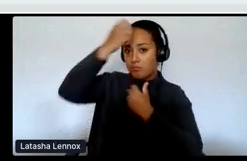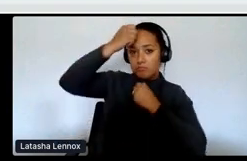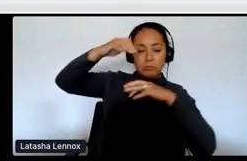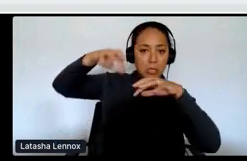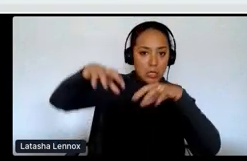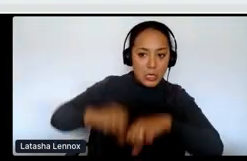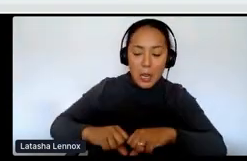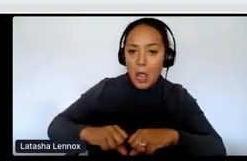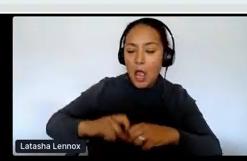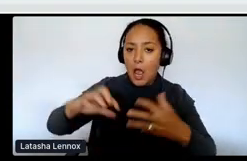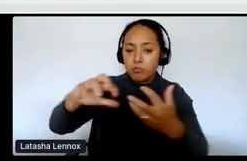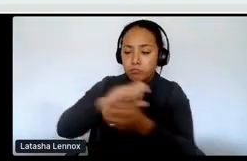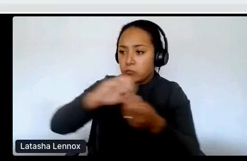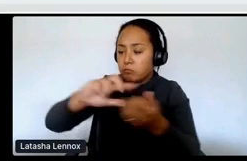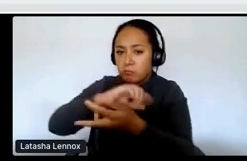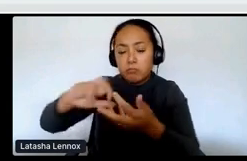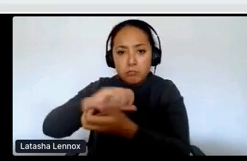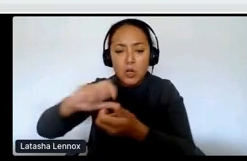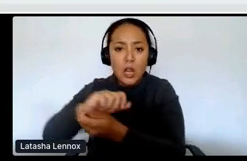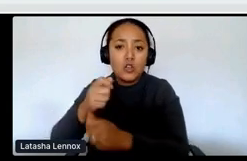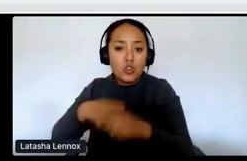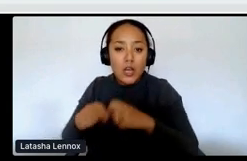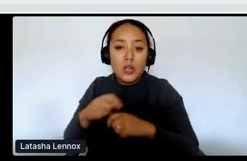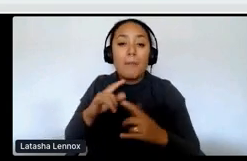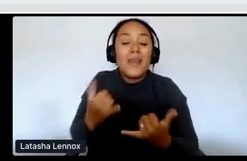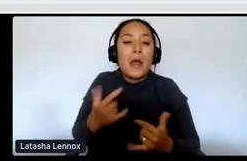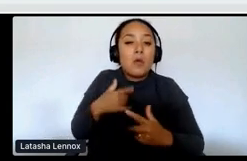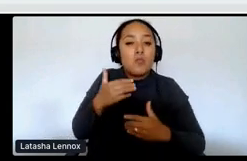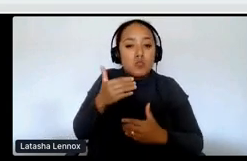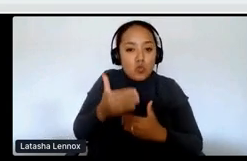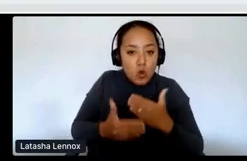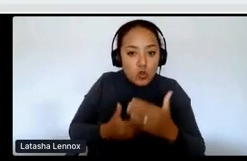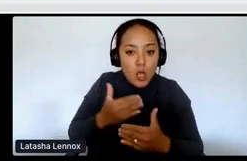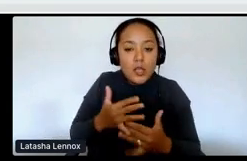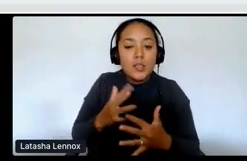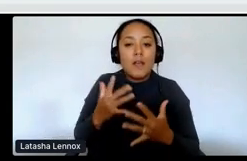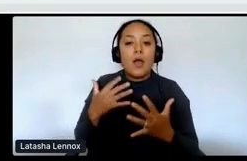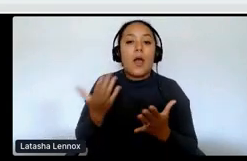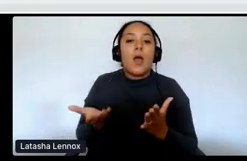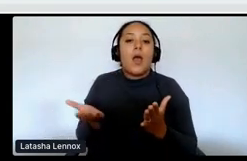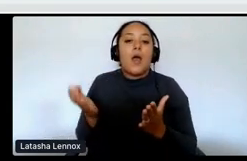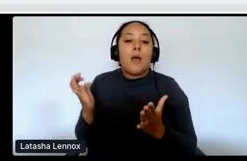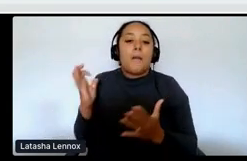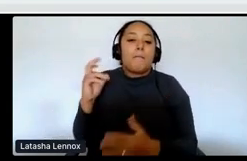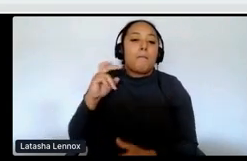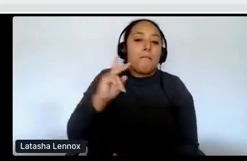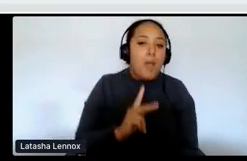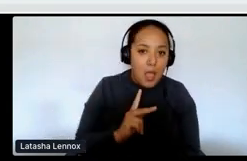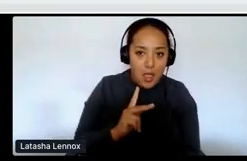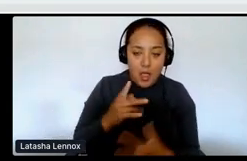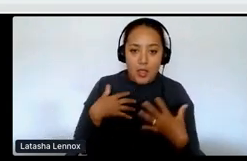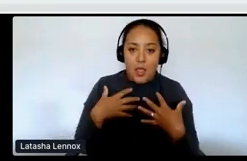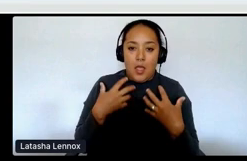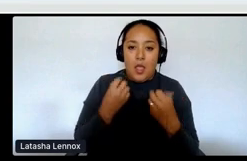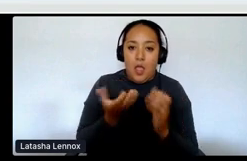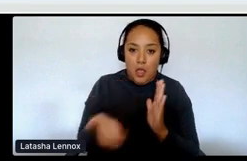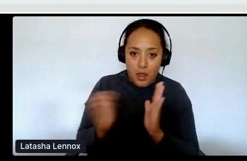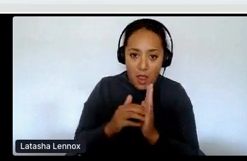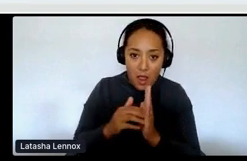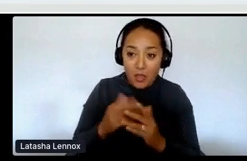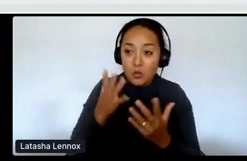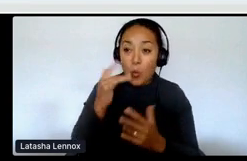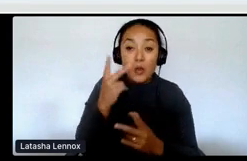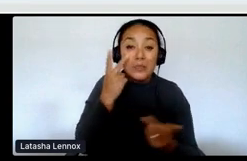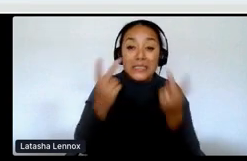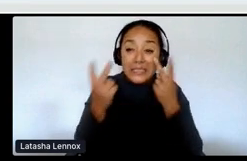in a process of revitalization resurgence. And that is why you see so many young indigenous peoples rising out